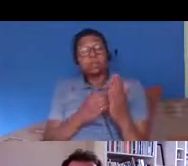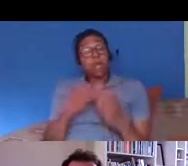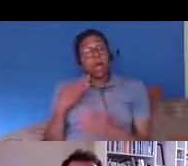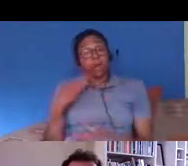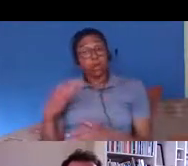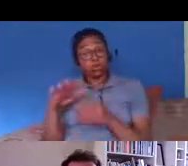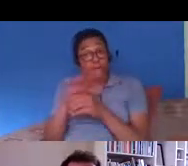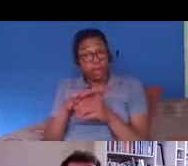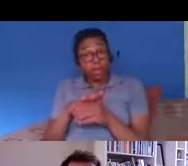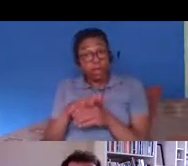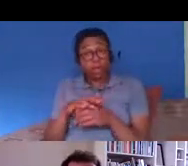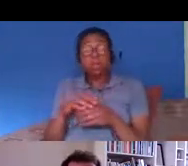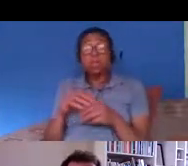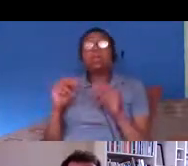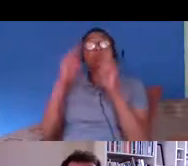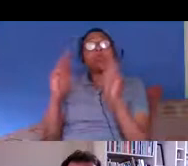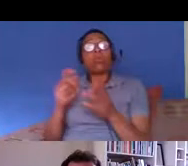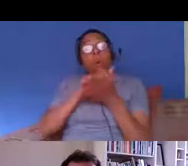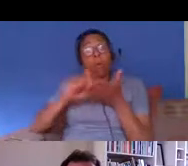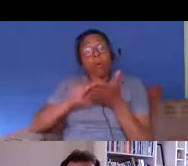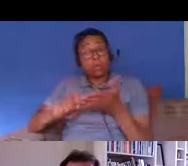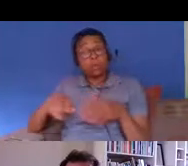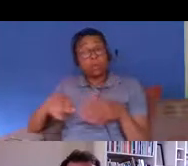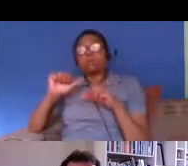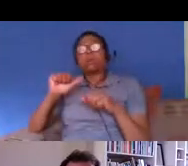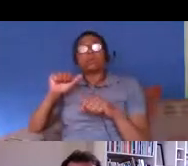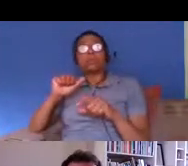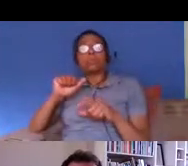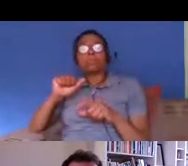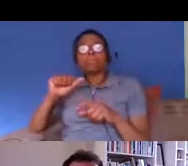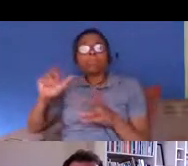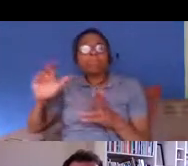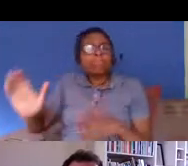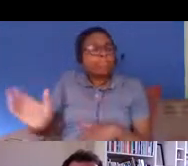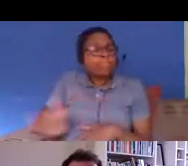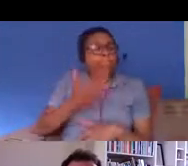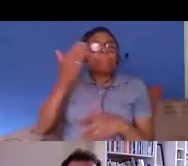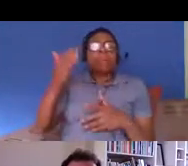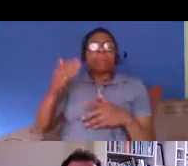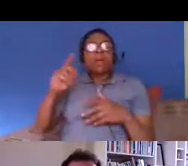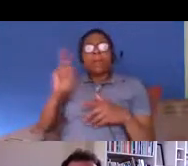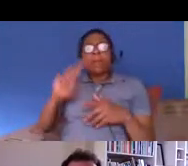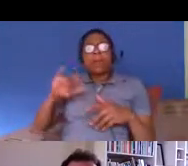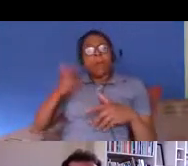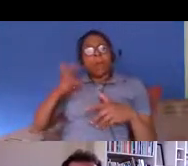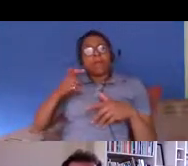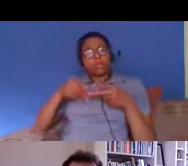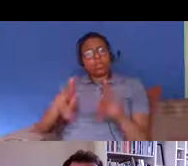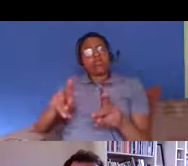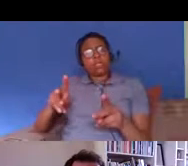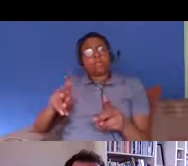in by the home office to start getting involved in sweeps of homeless rough sleepers